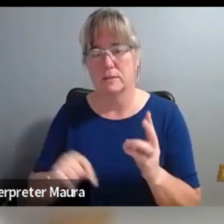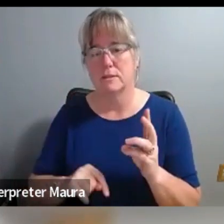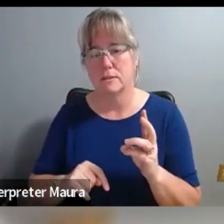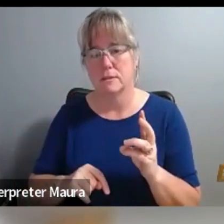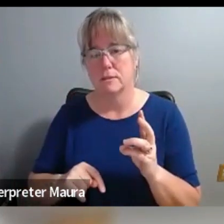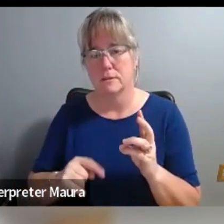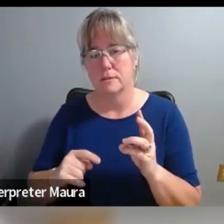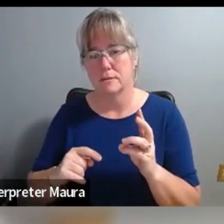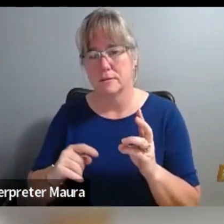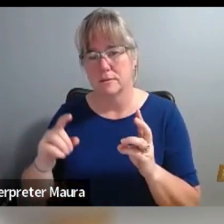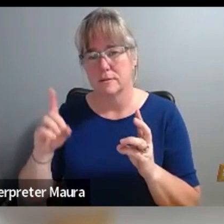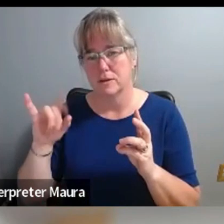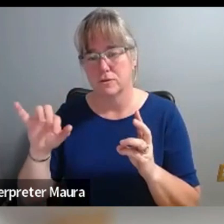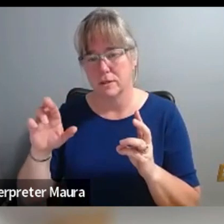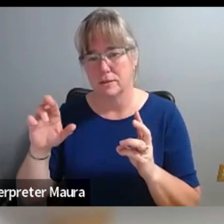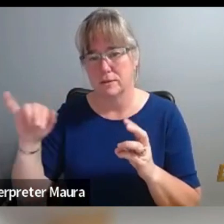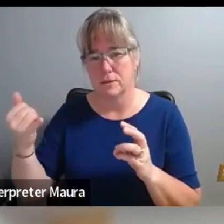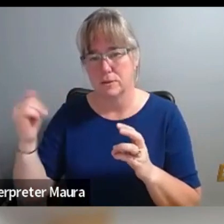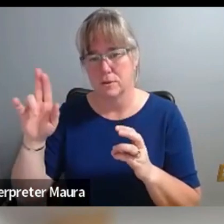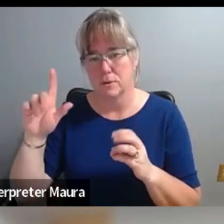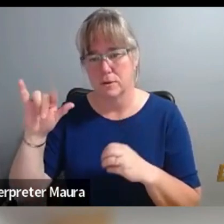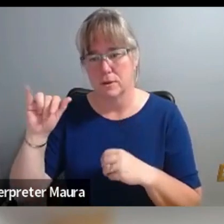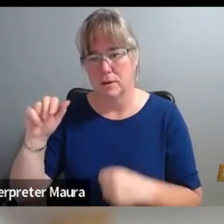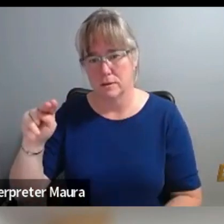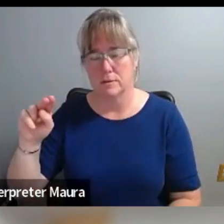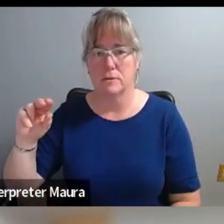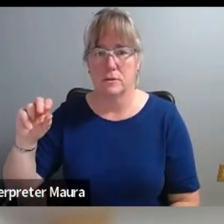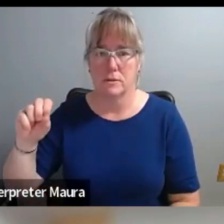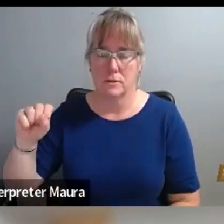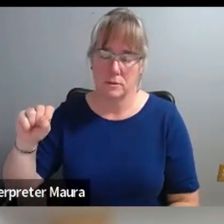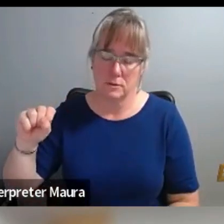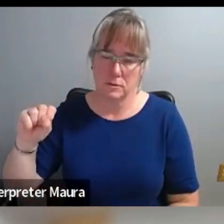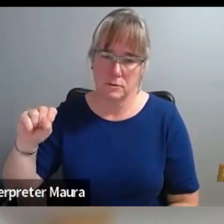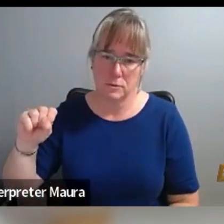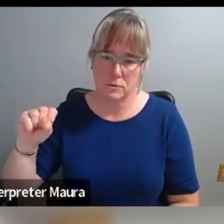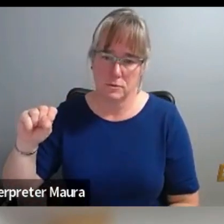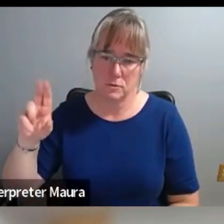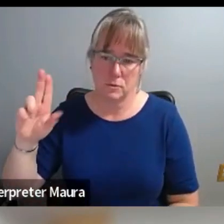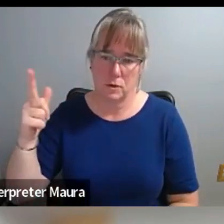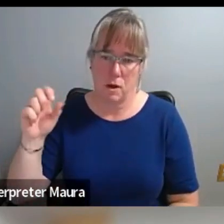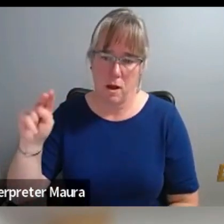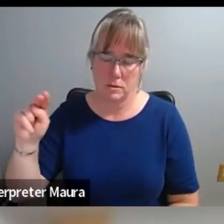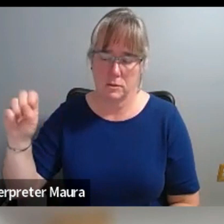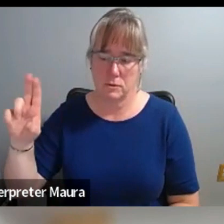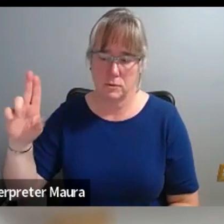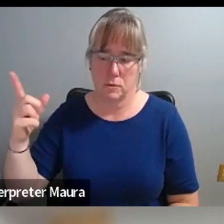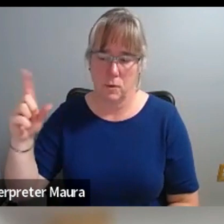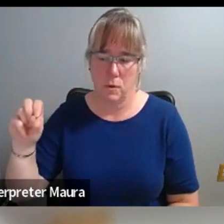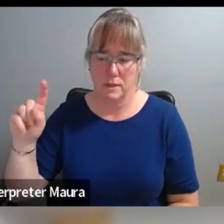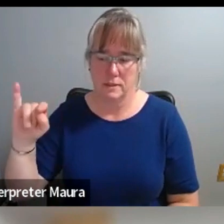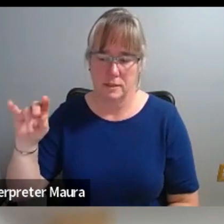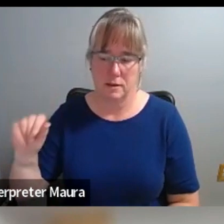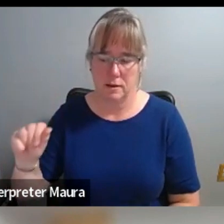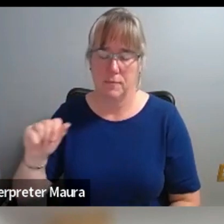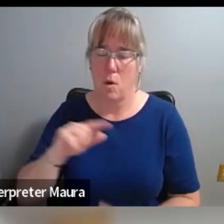and our very own director, Julian Sugodzigoitia. So a hearty thanks to all of these people